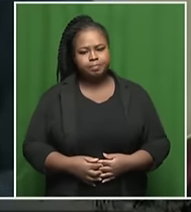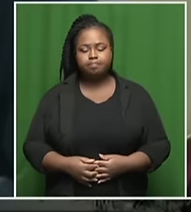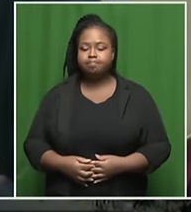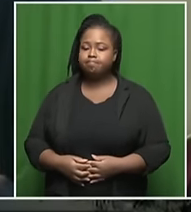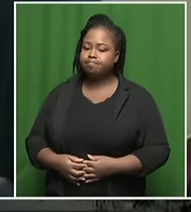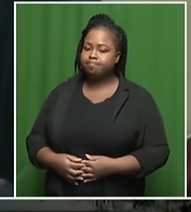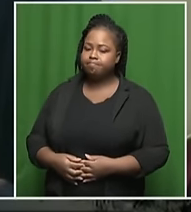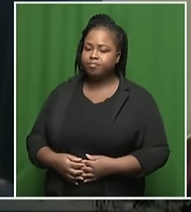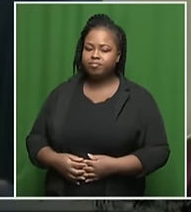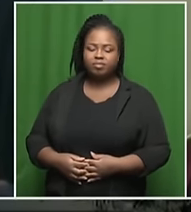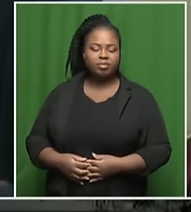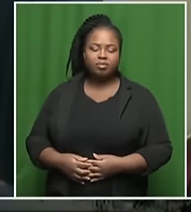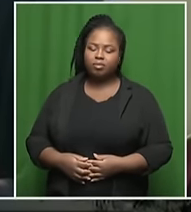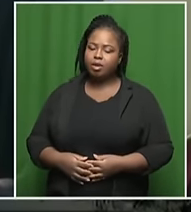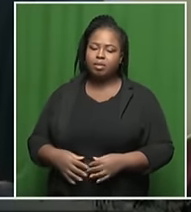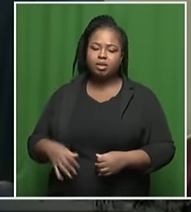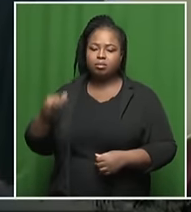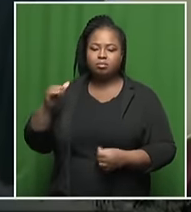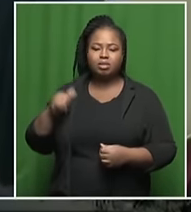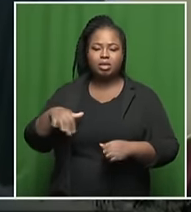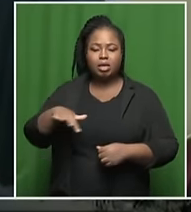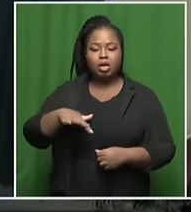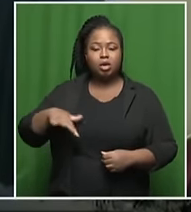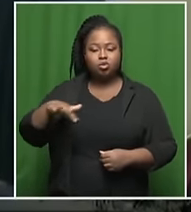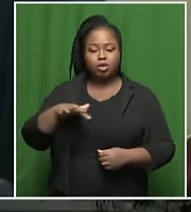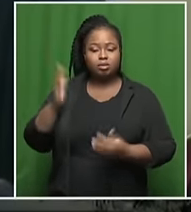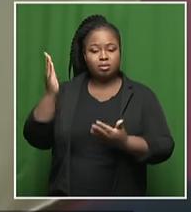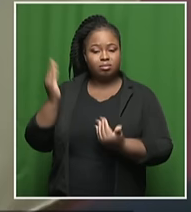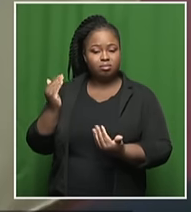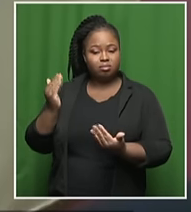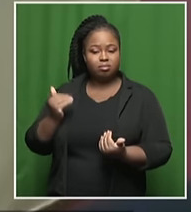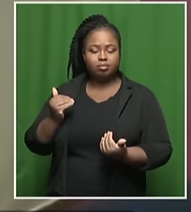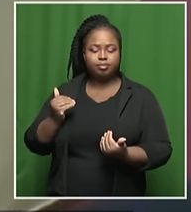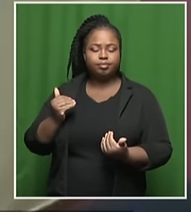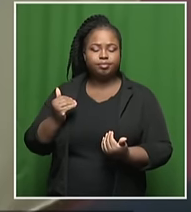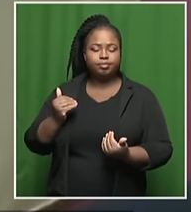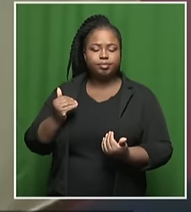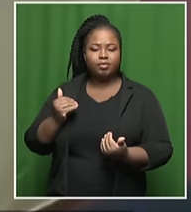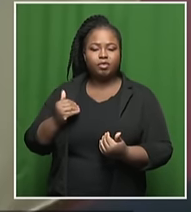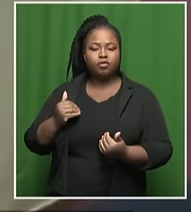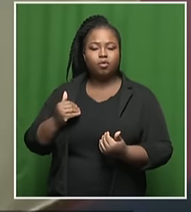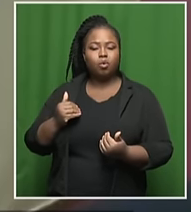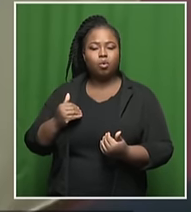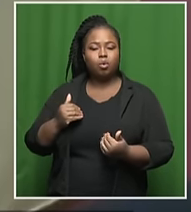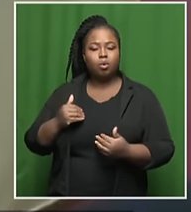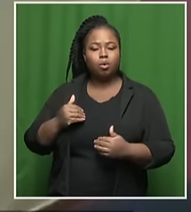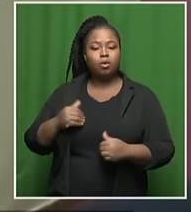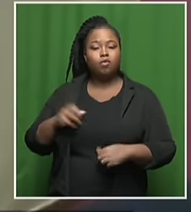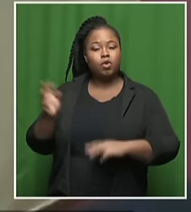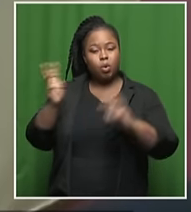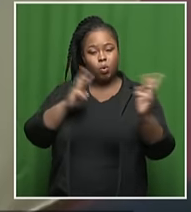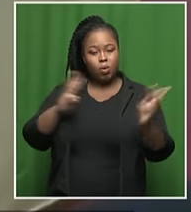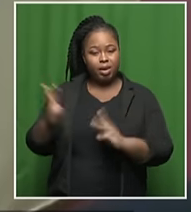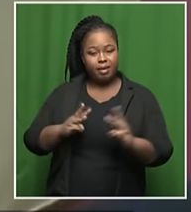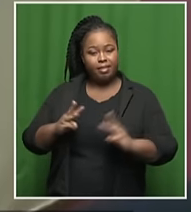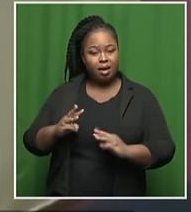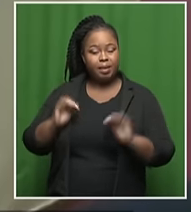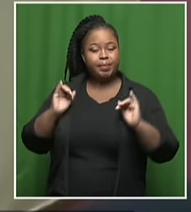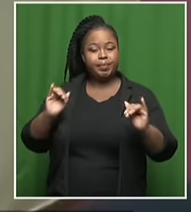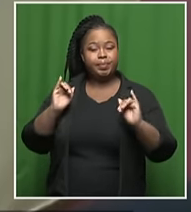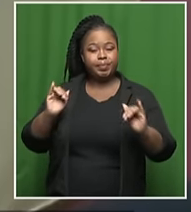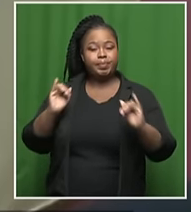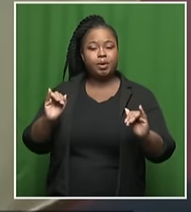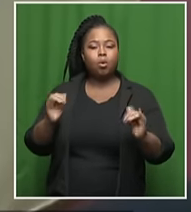No, there's been no disruption. The areas where we are expecting the heavy weather conditions to be